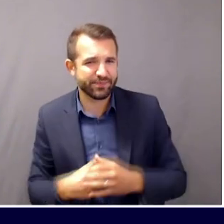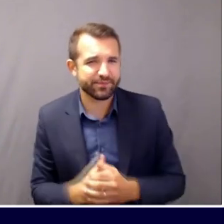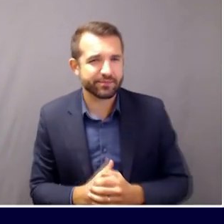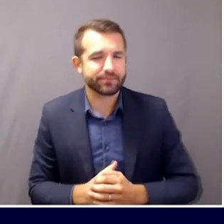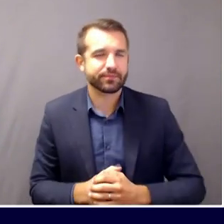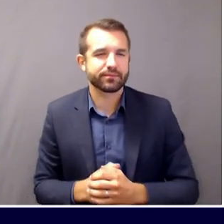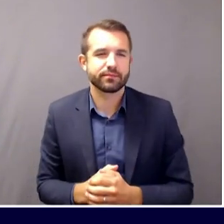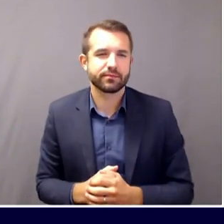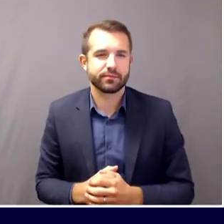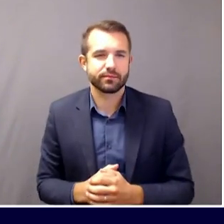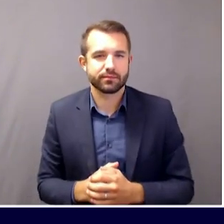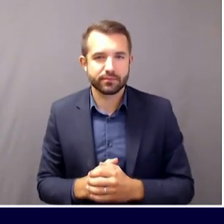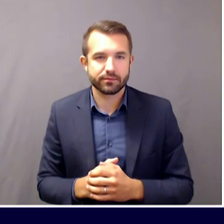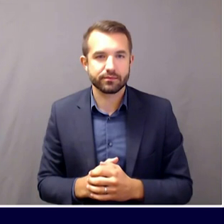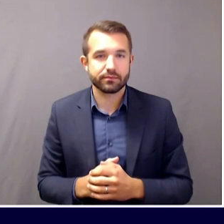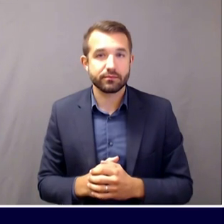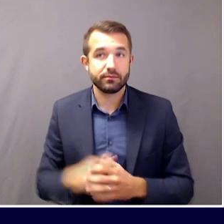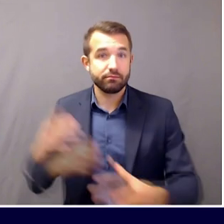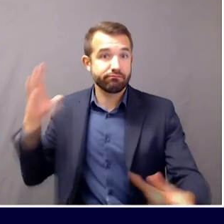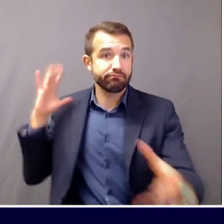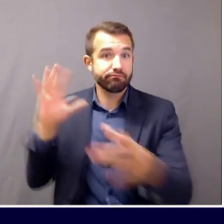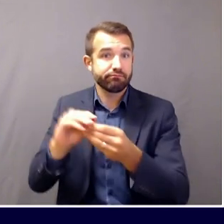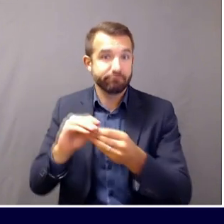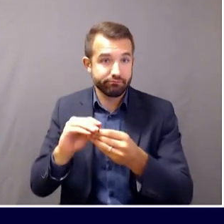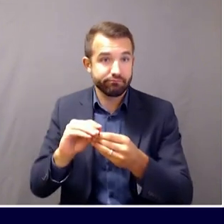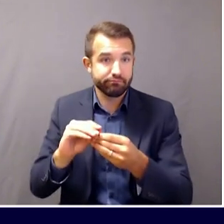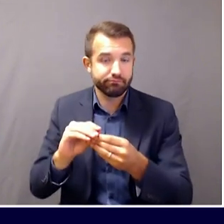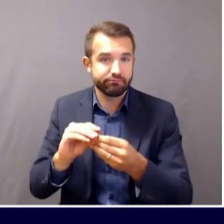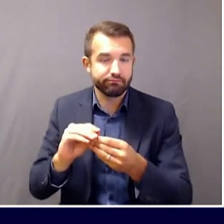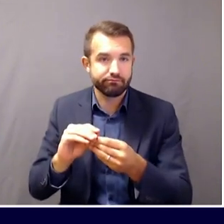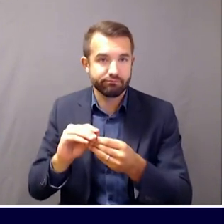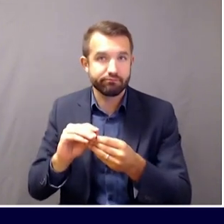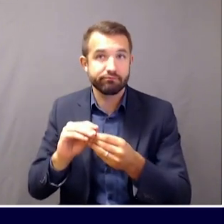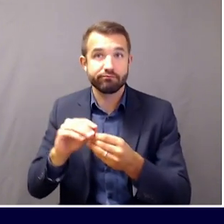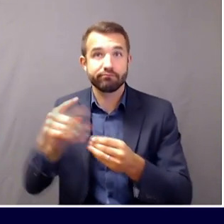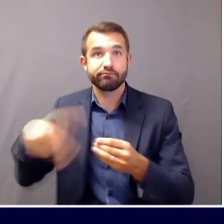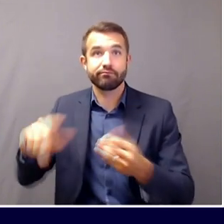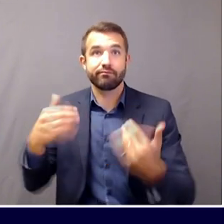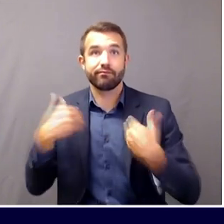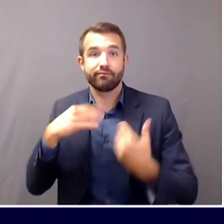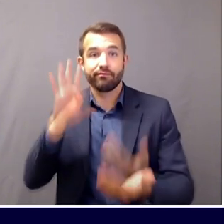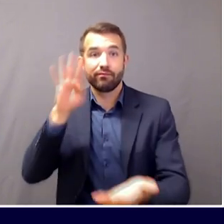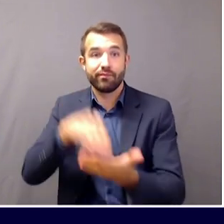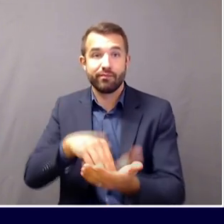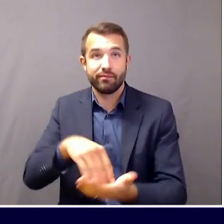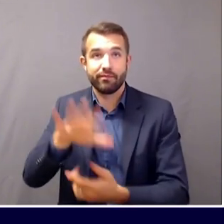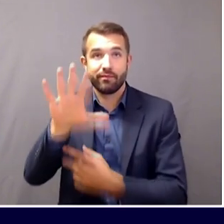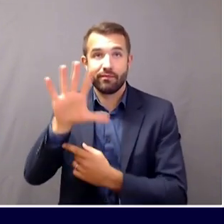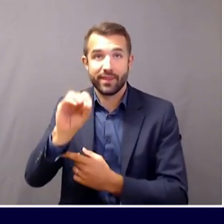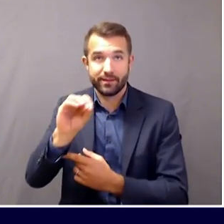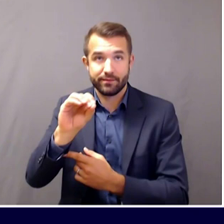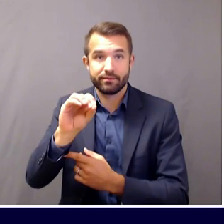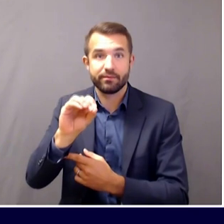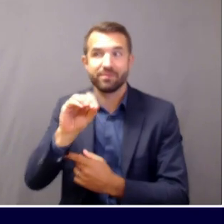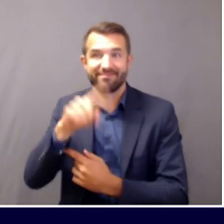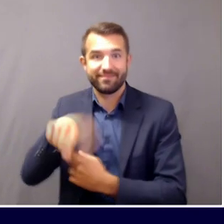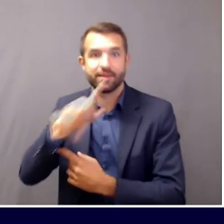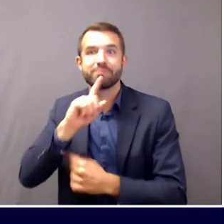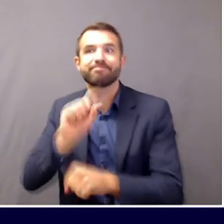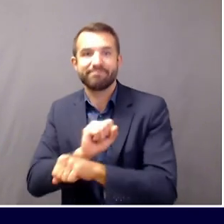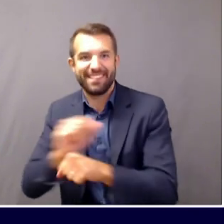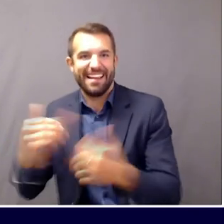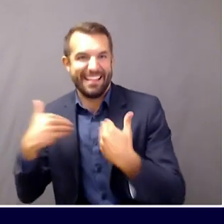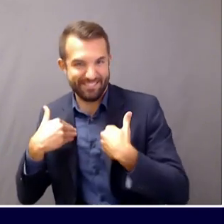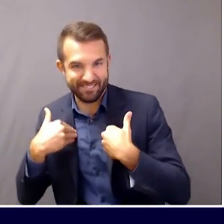Overall, Maine CDC is currently reporting 4,050 cases of COVID-19 across the